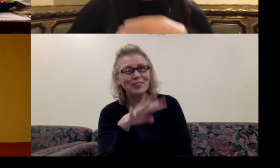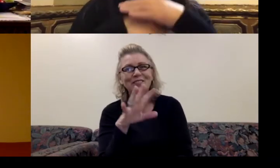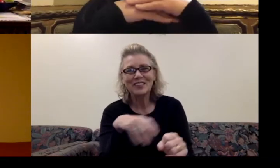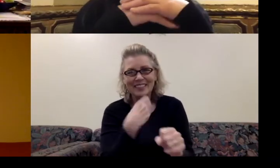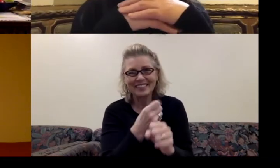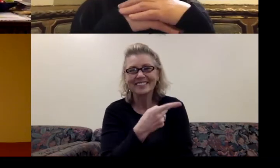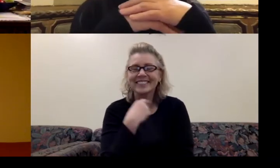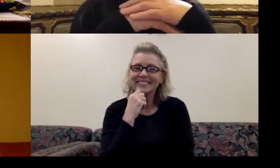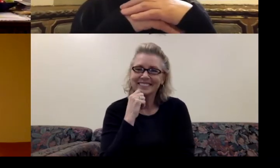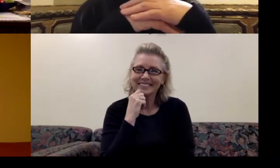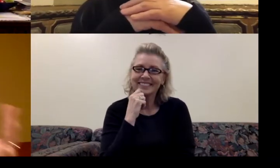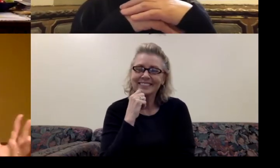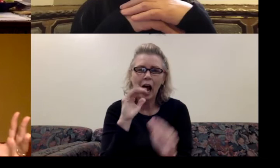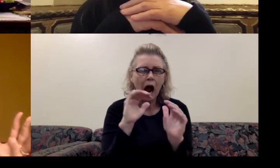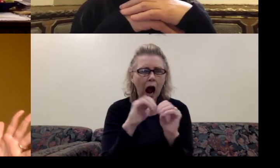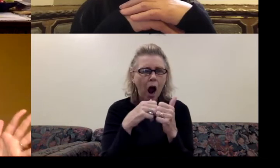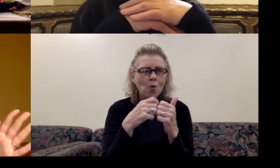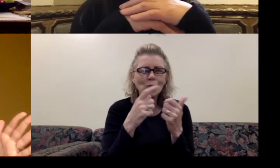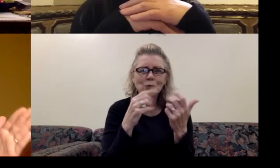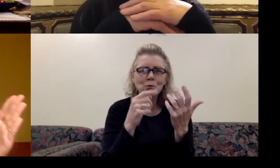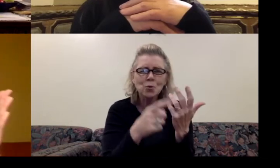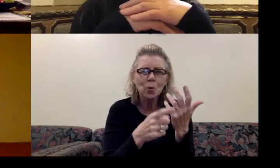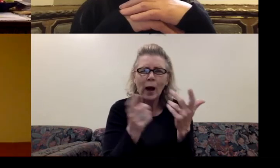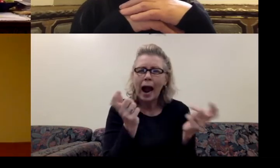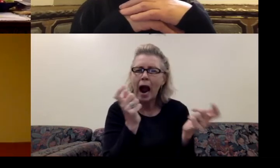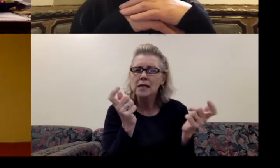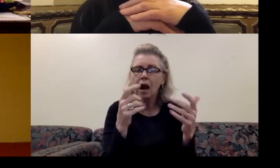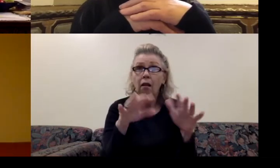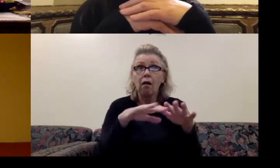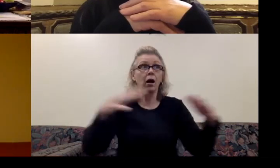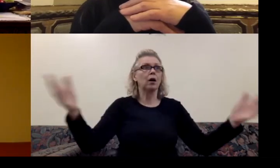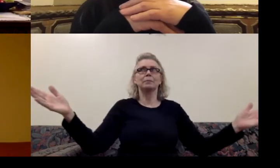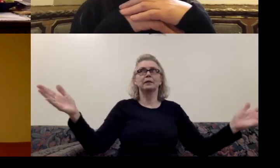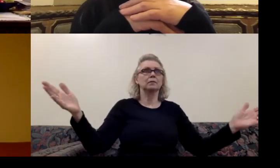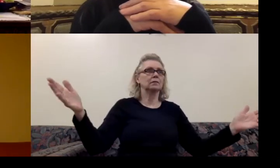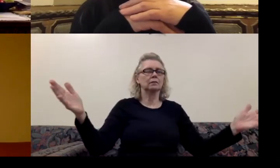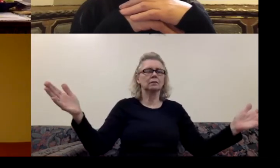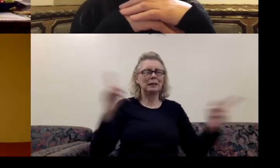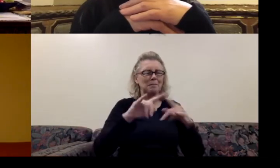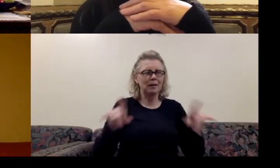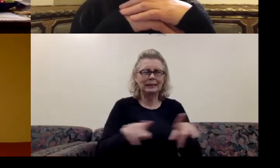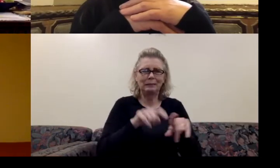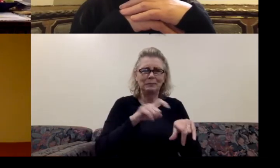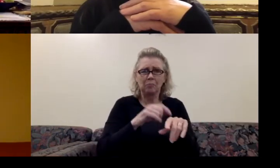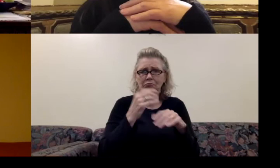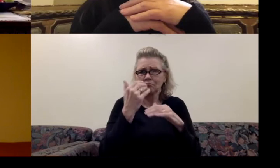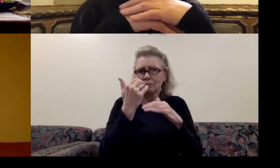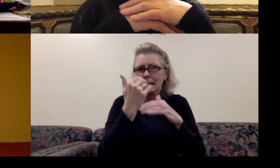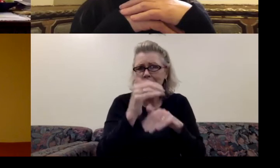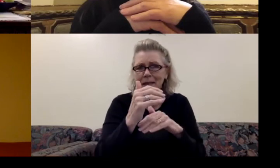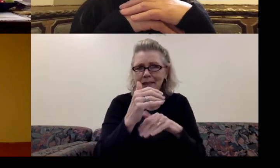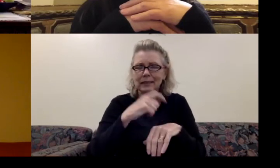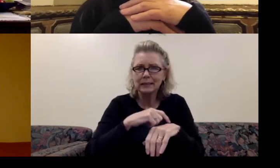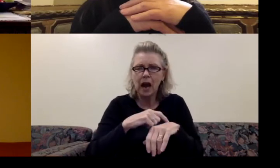How do you navigate such openness and at some time, such limited time to one get into a